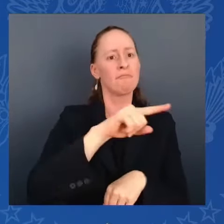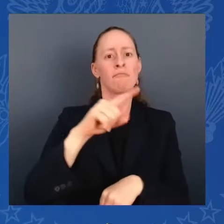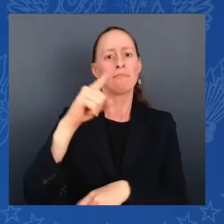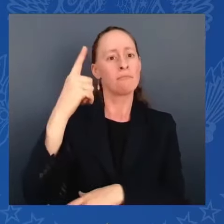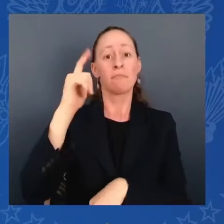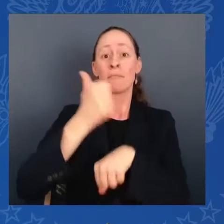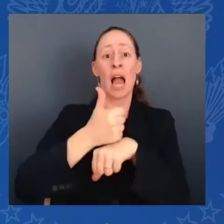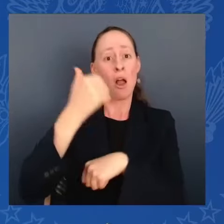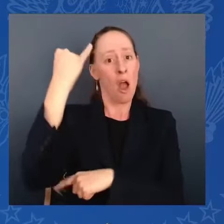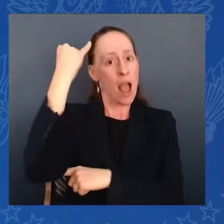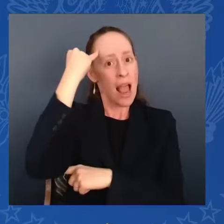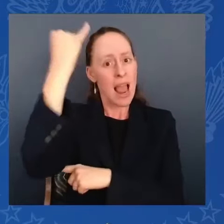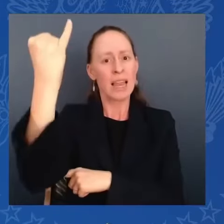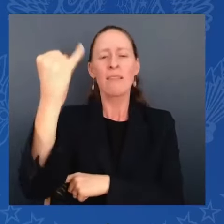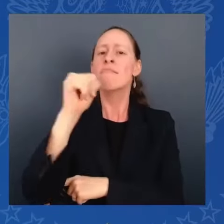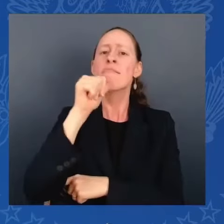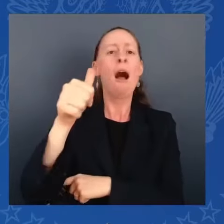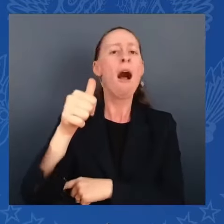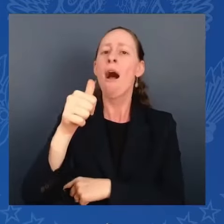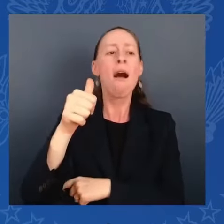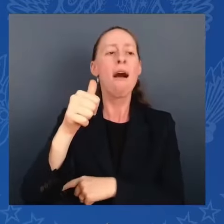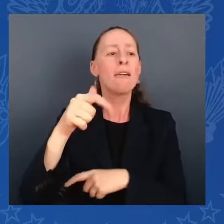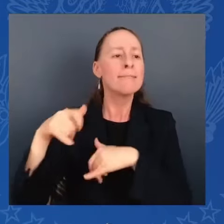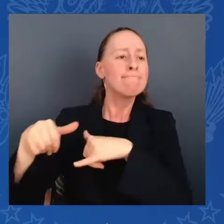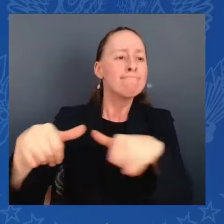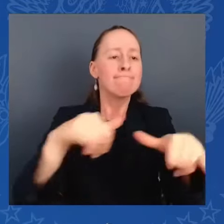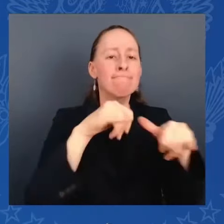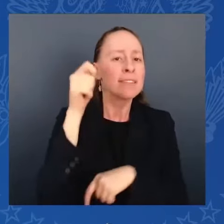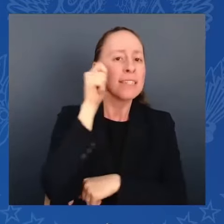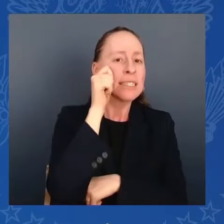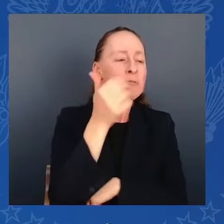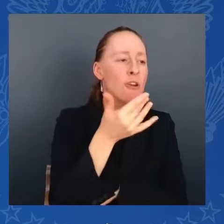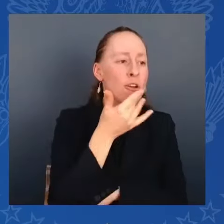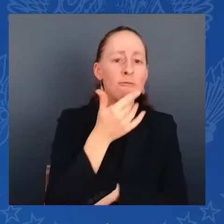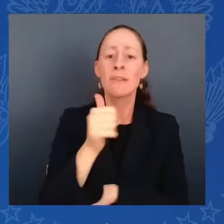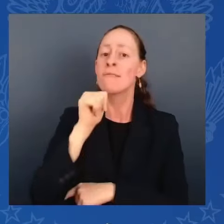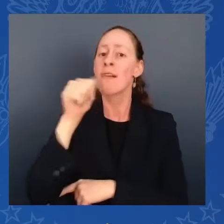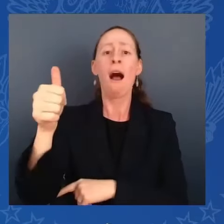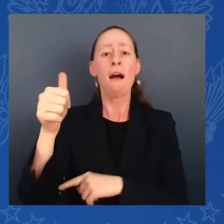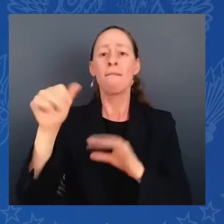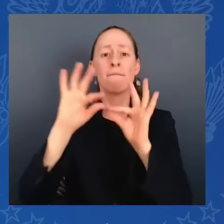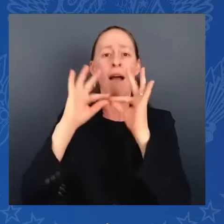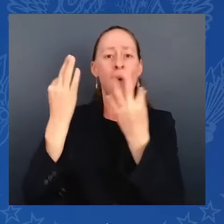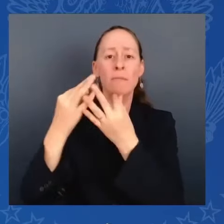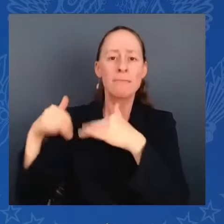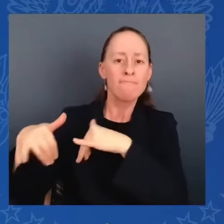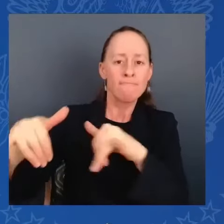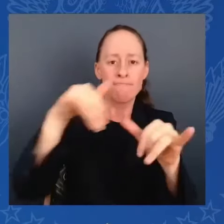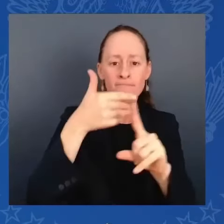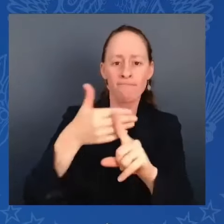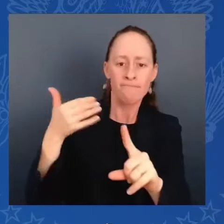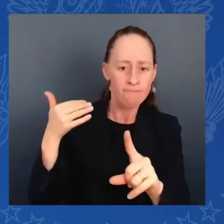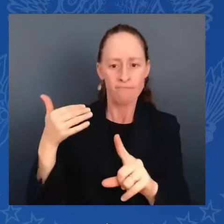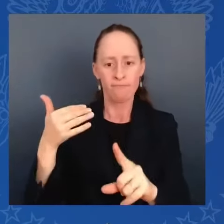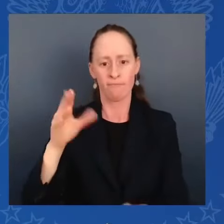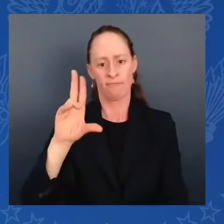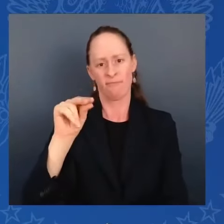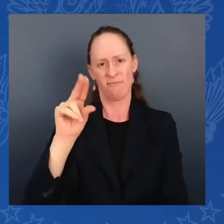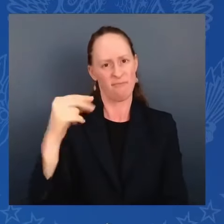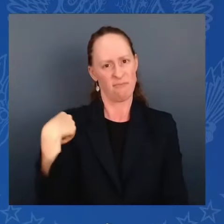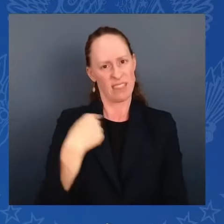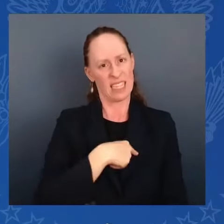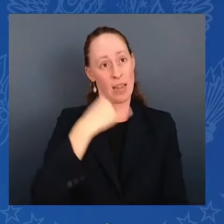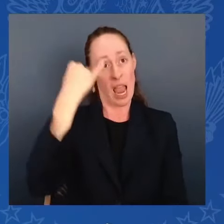The idea is contained in that we hold these truths to be self-evident, that all men and women are created equal, endowed by their creator